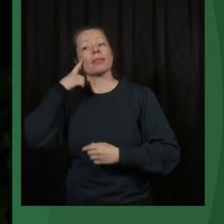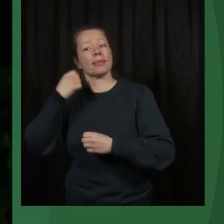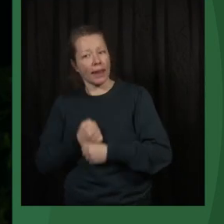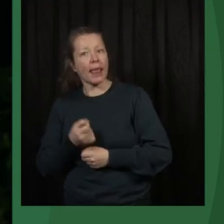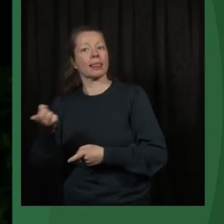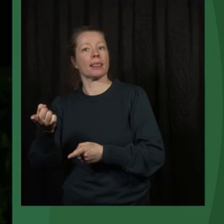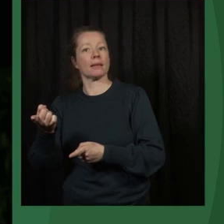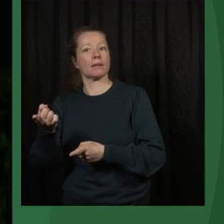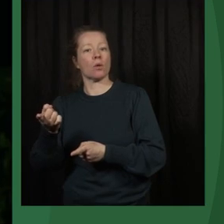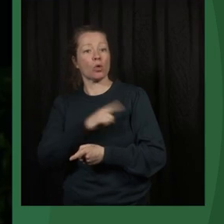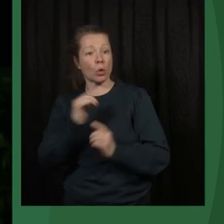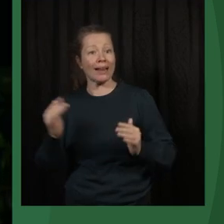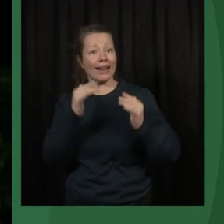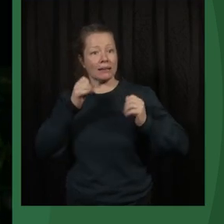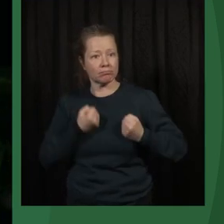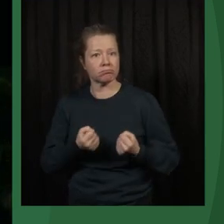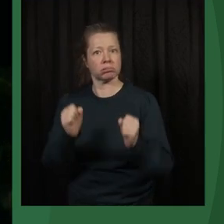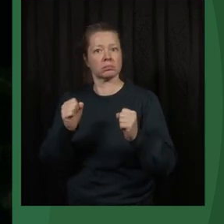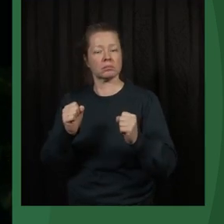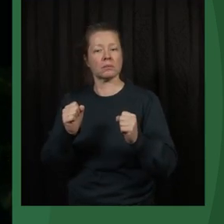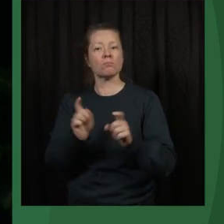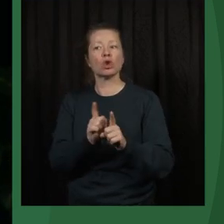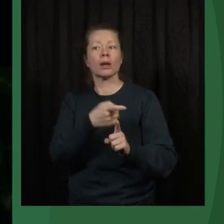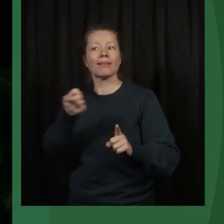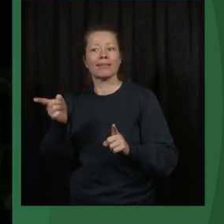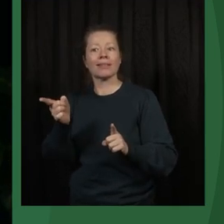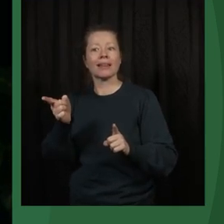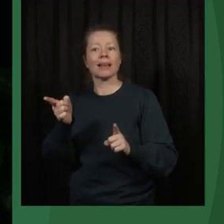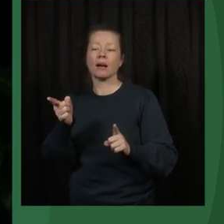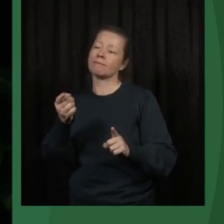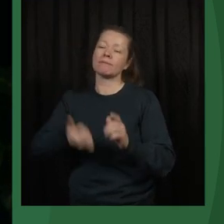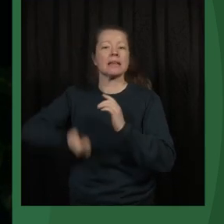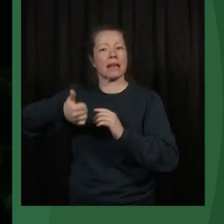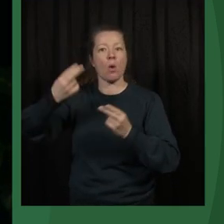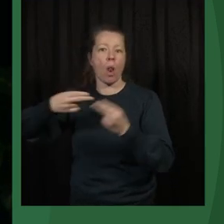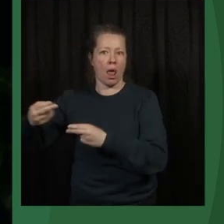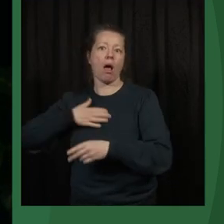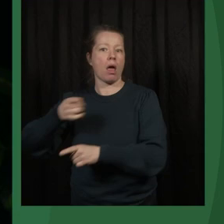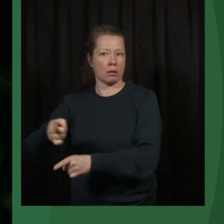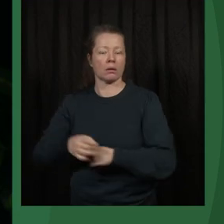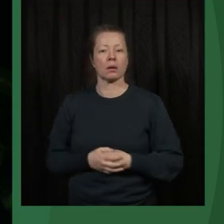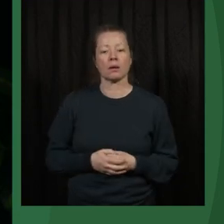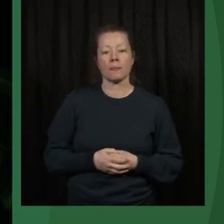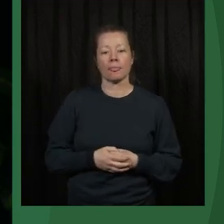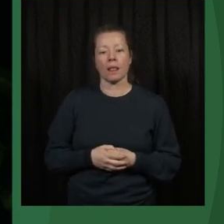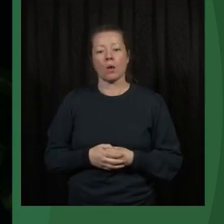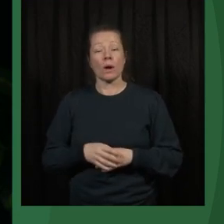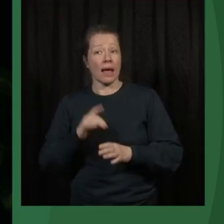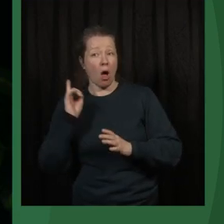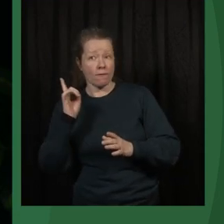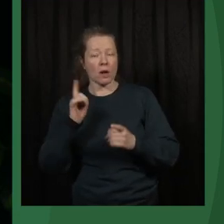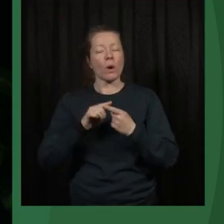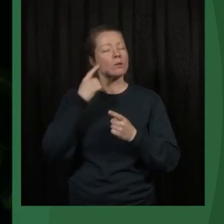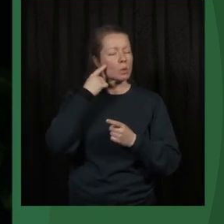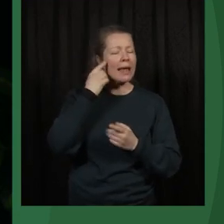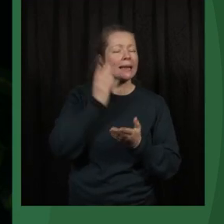when the war occurred, then they played an instrumental role. And I was warning, and I think it's the right